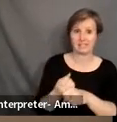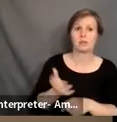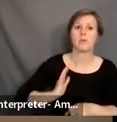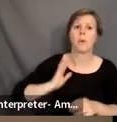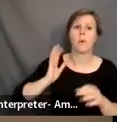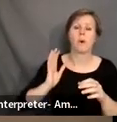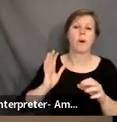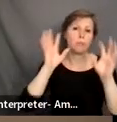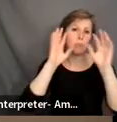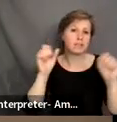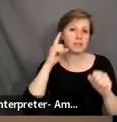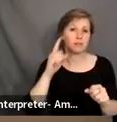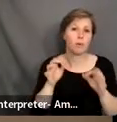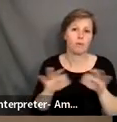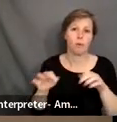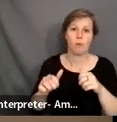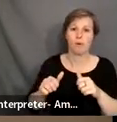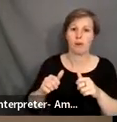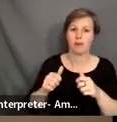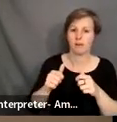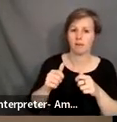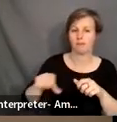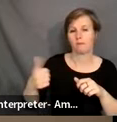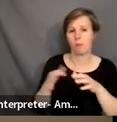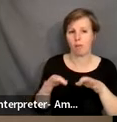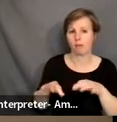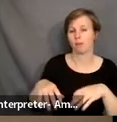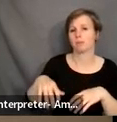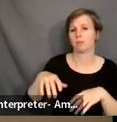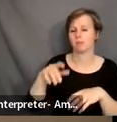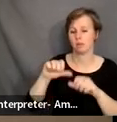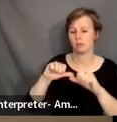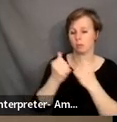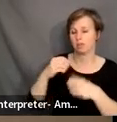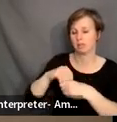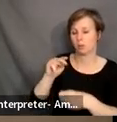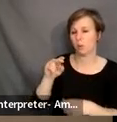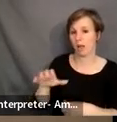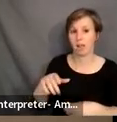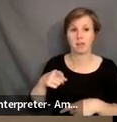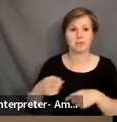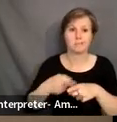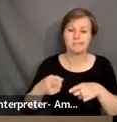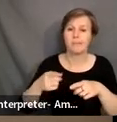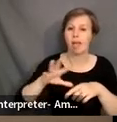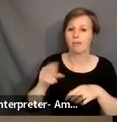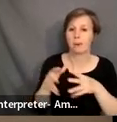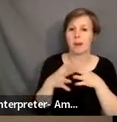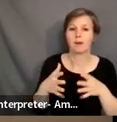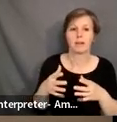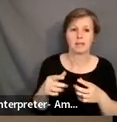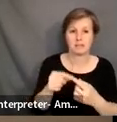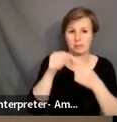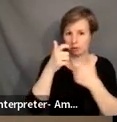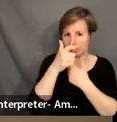Carolina. She is past chair of ACTFL's Educators of African American Students Special Interest Group. She is also